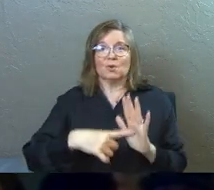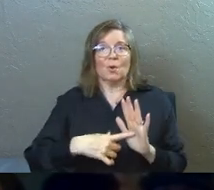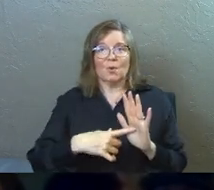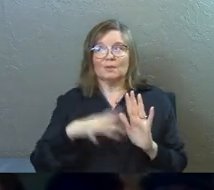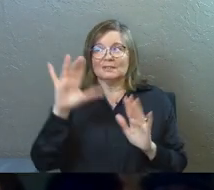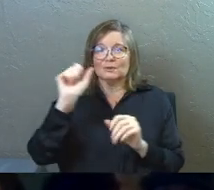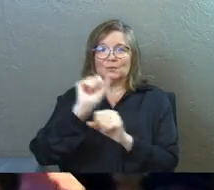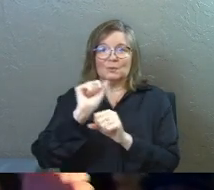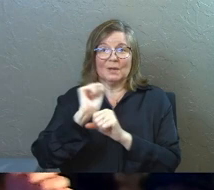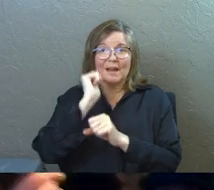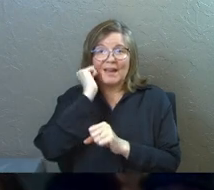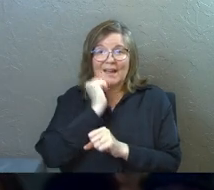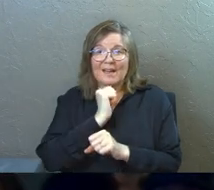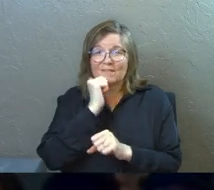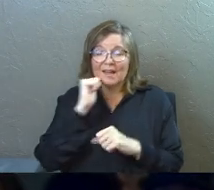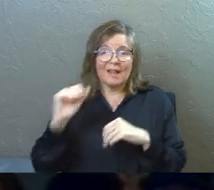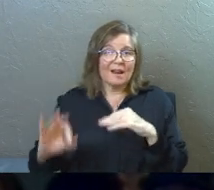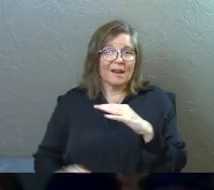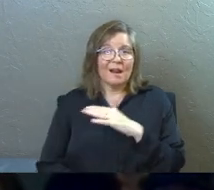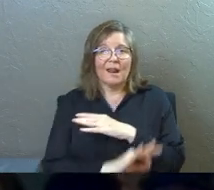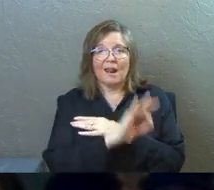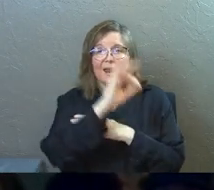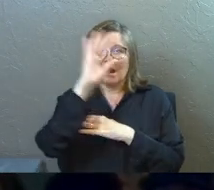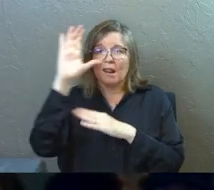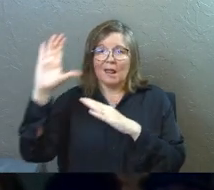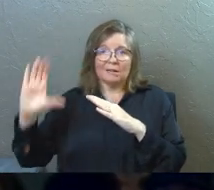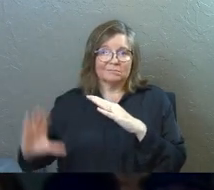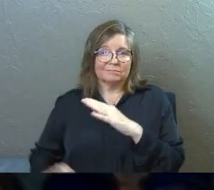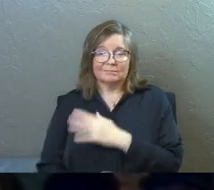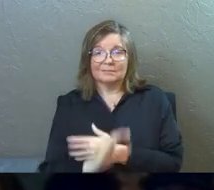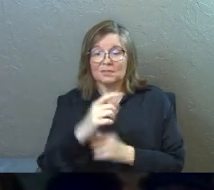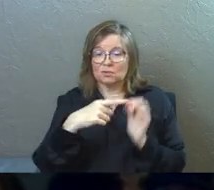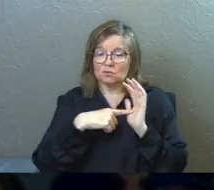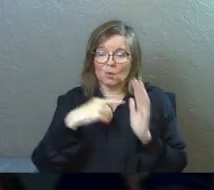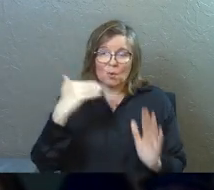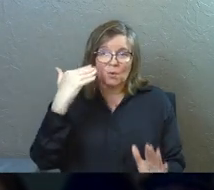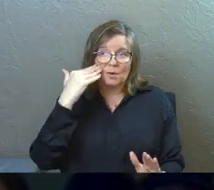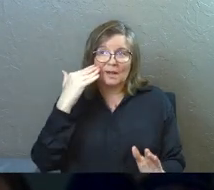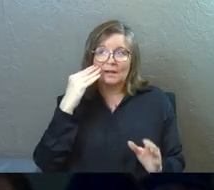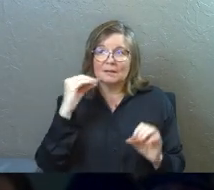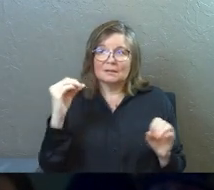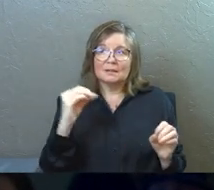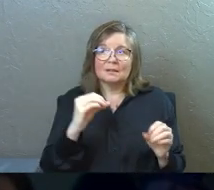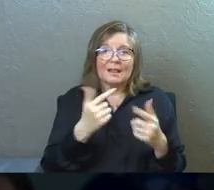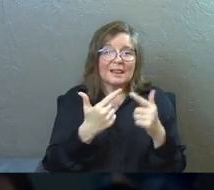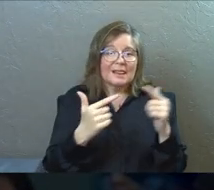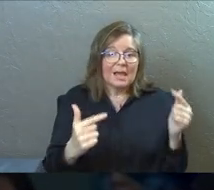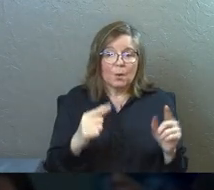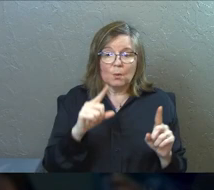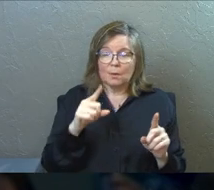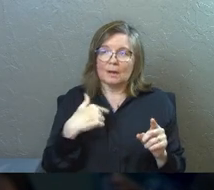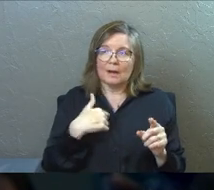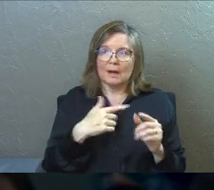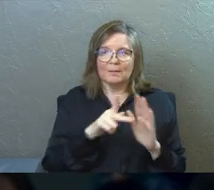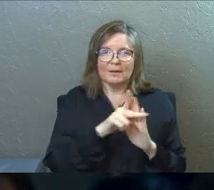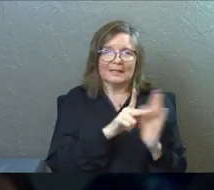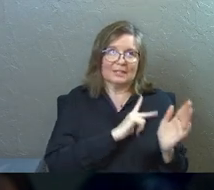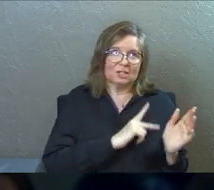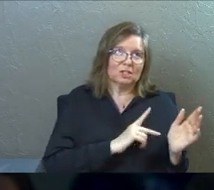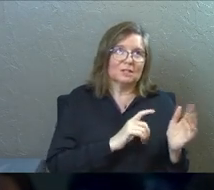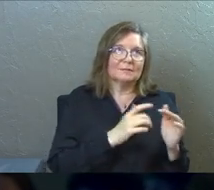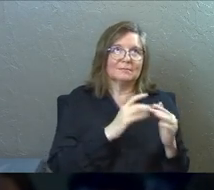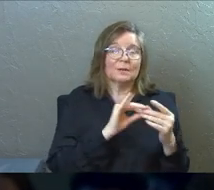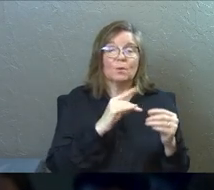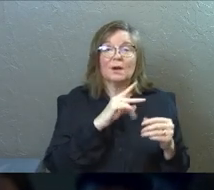handiwork. Day to day, it utters speech. Night to night, it shows knowledge. There's no speech nor language where his, I'm going King James now,